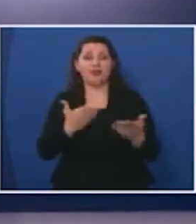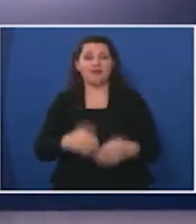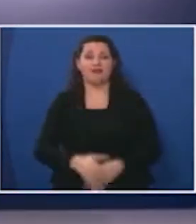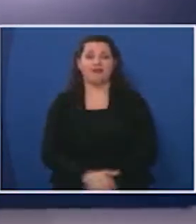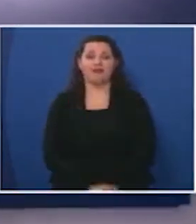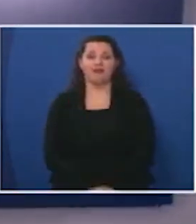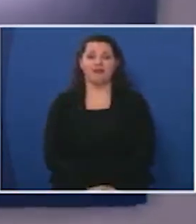so you you you